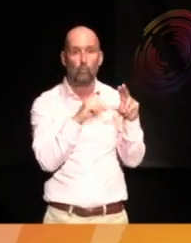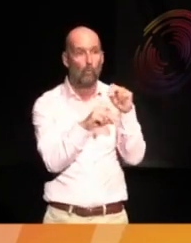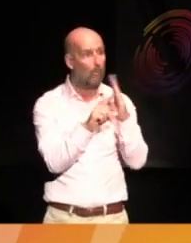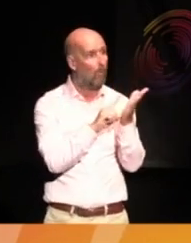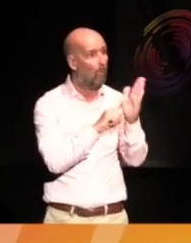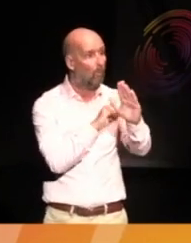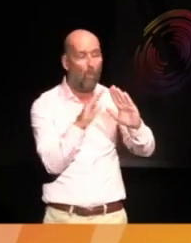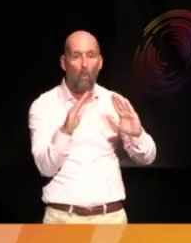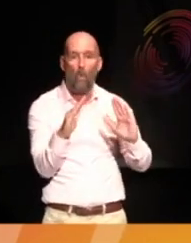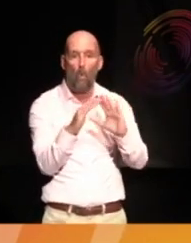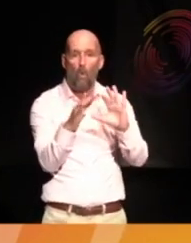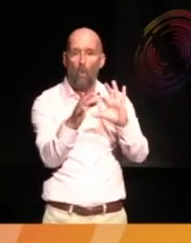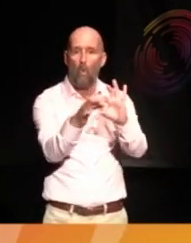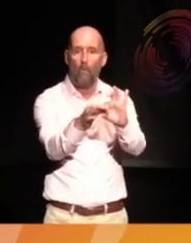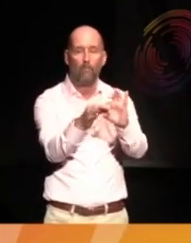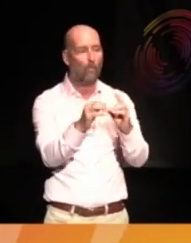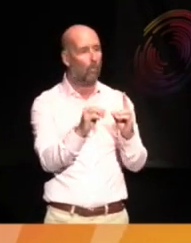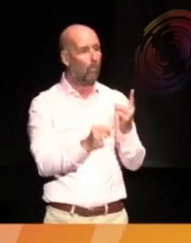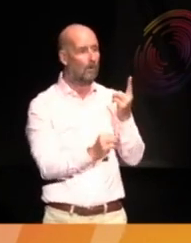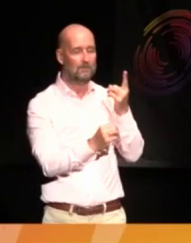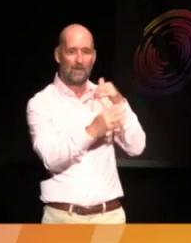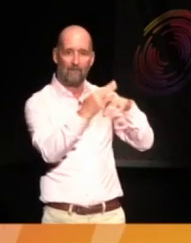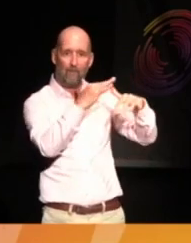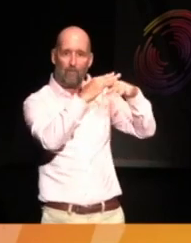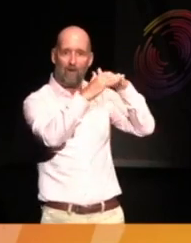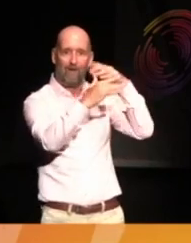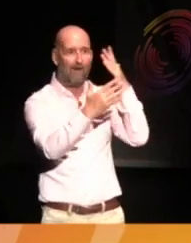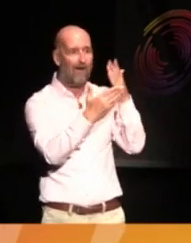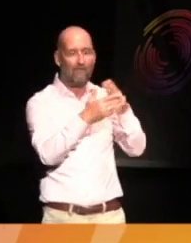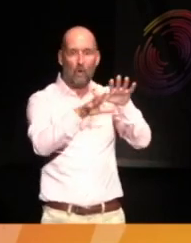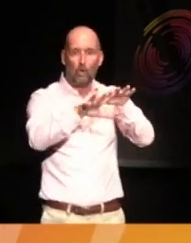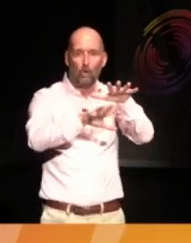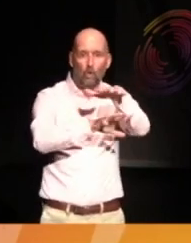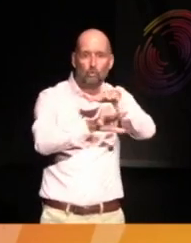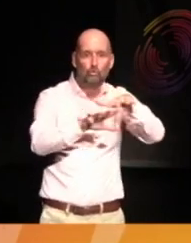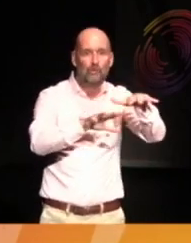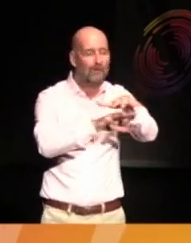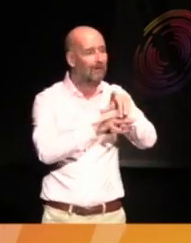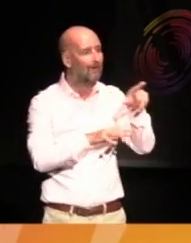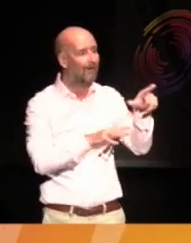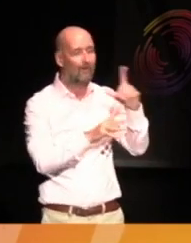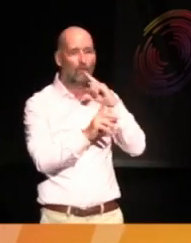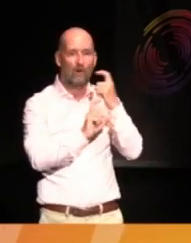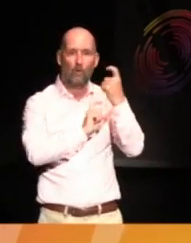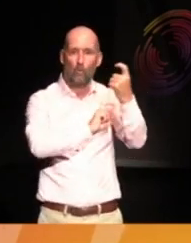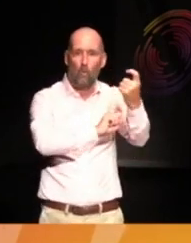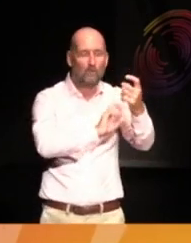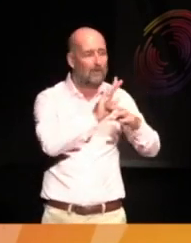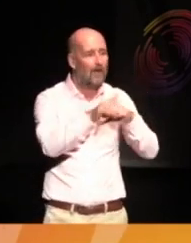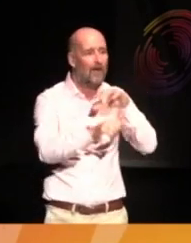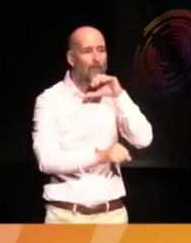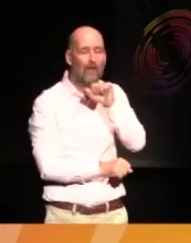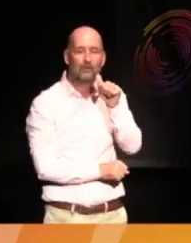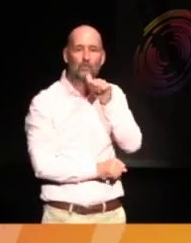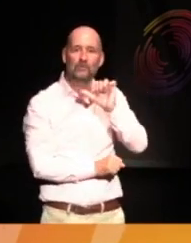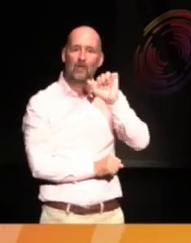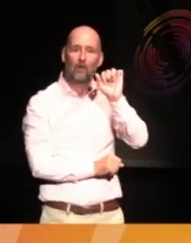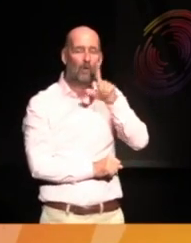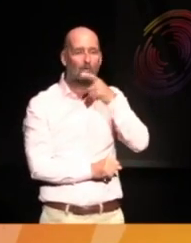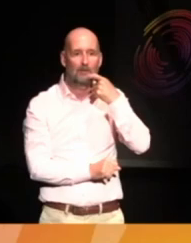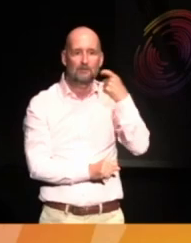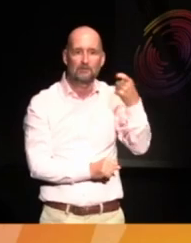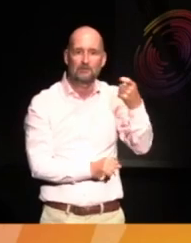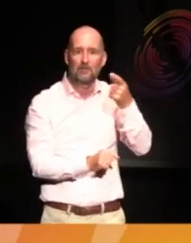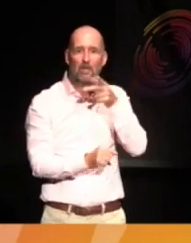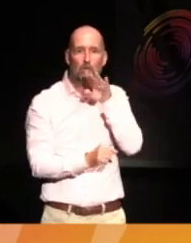that there once was a body, that once had a country, that they were caught by a man using his own tongue as